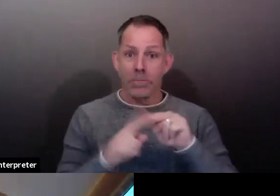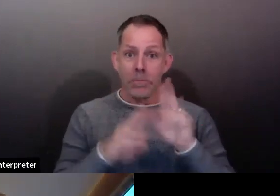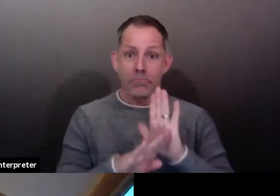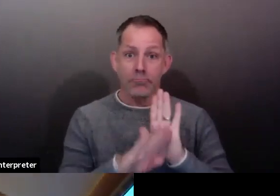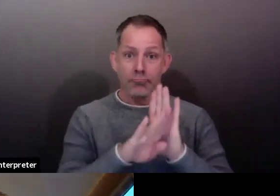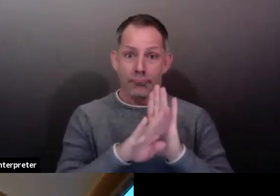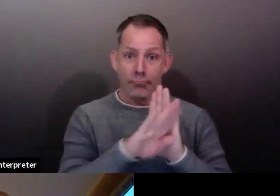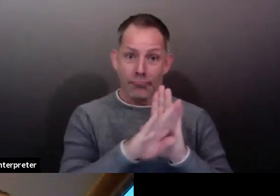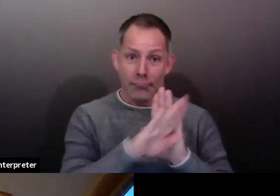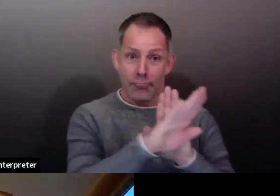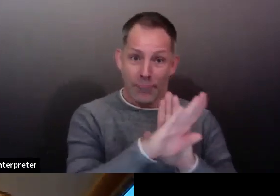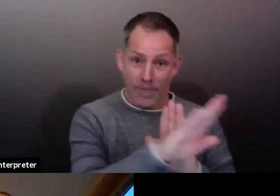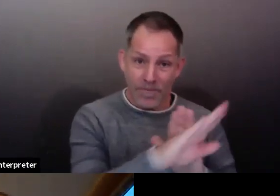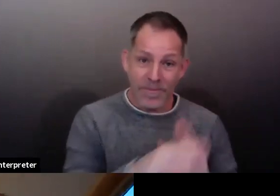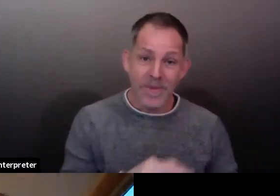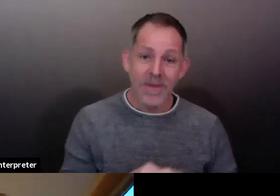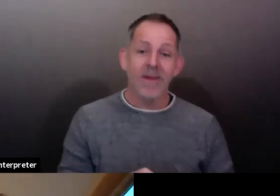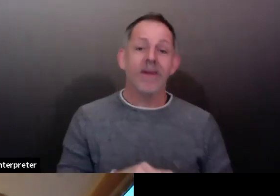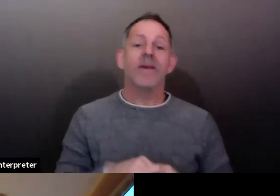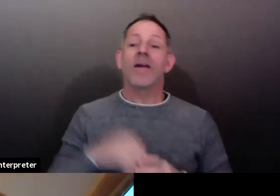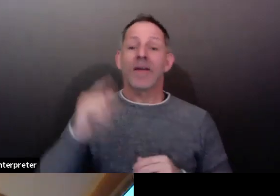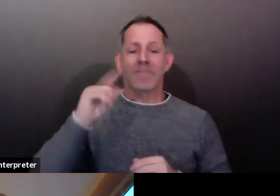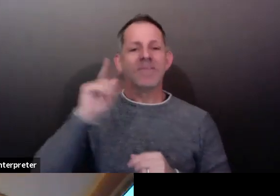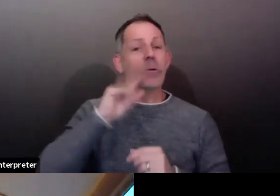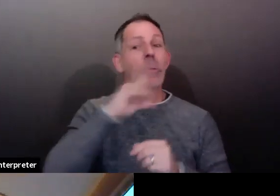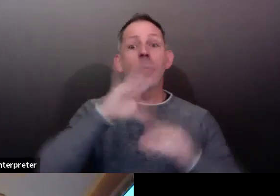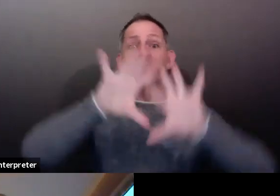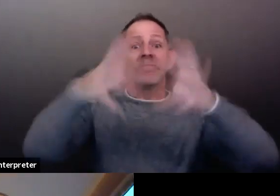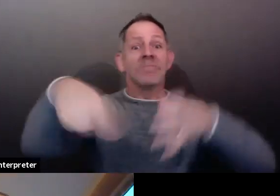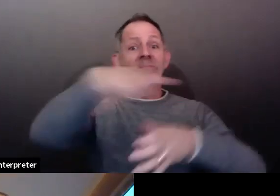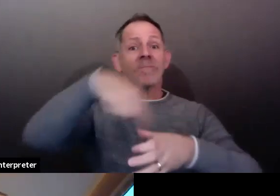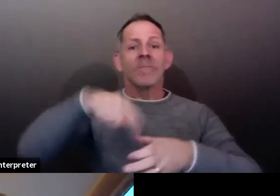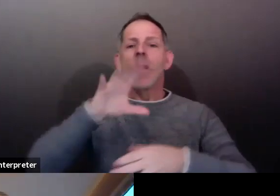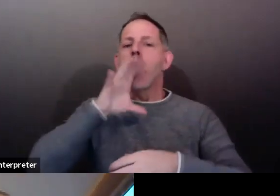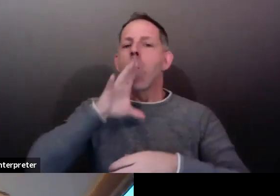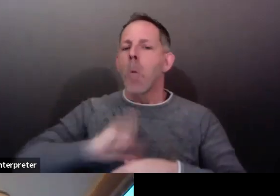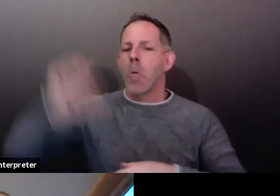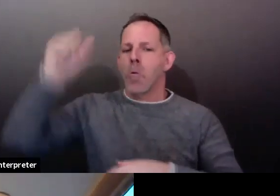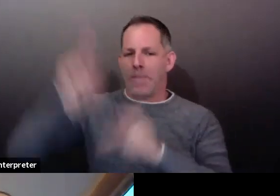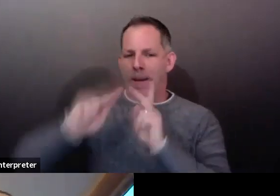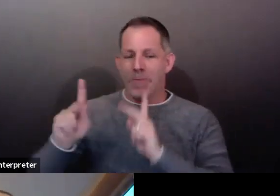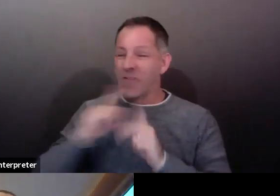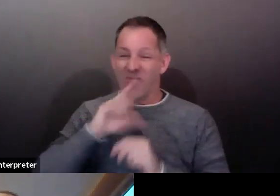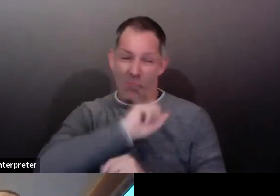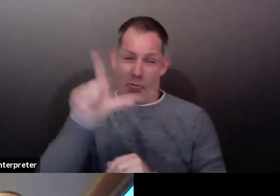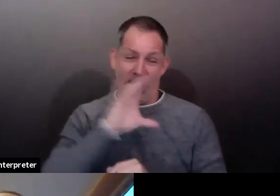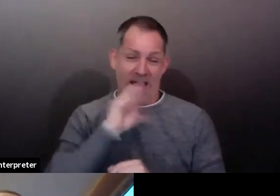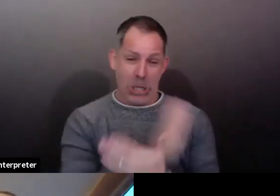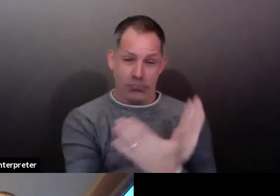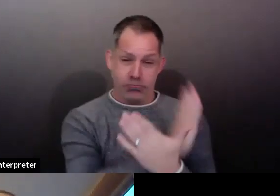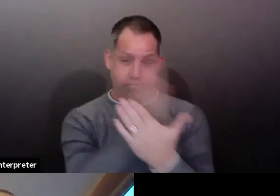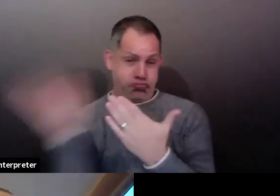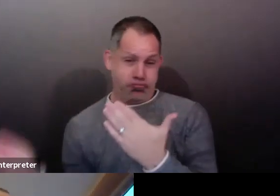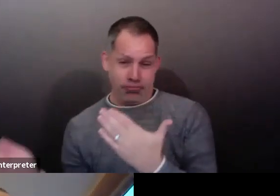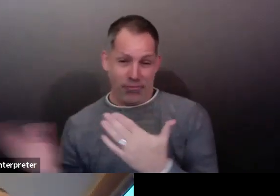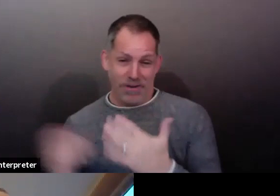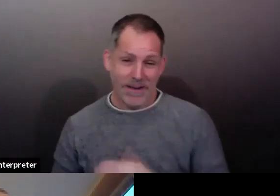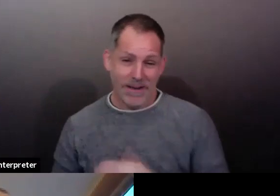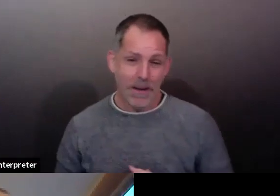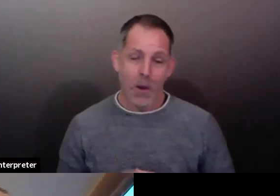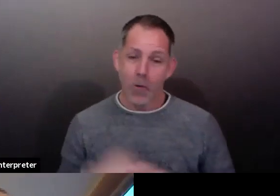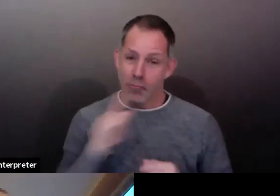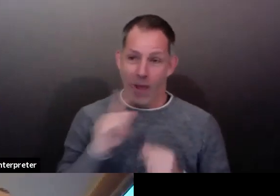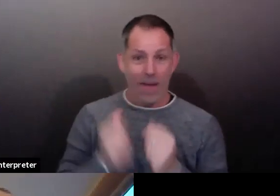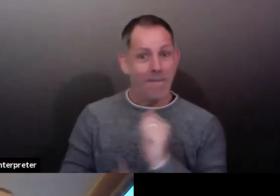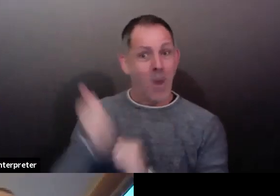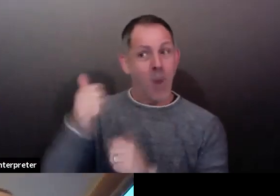older adults, really across all age groups now we're seeing increases, but including the older adults that and the increased cases